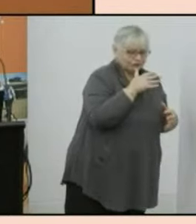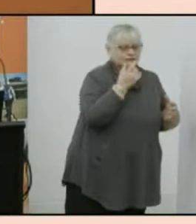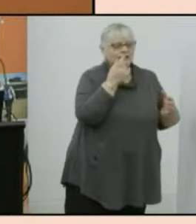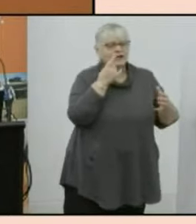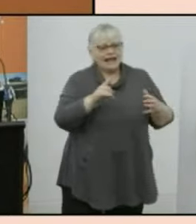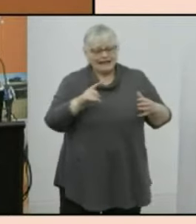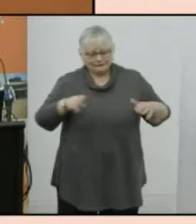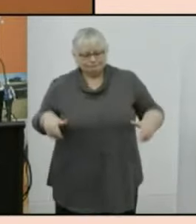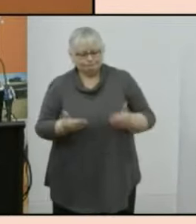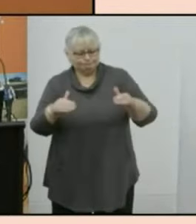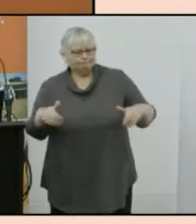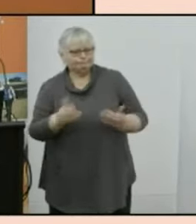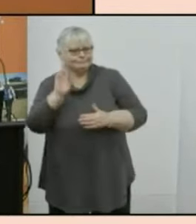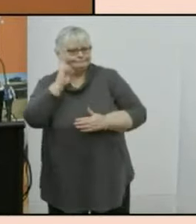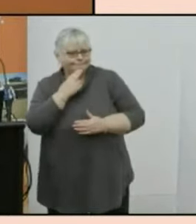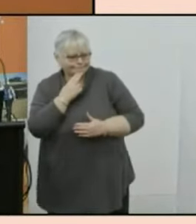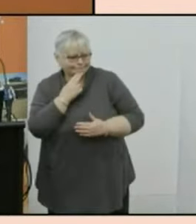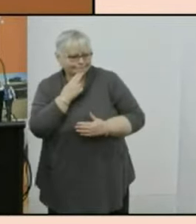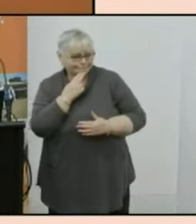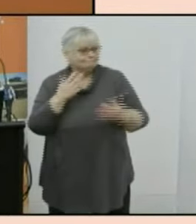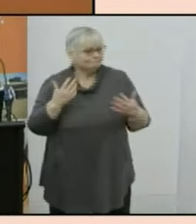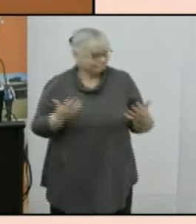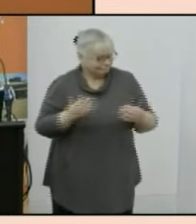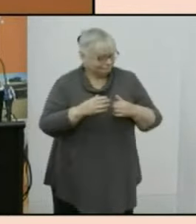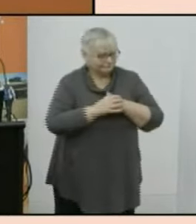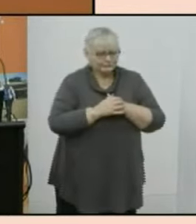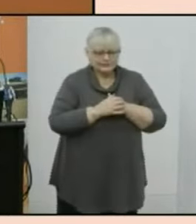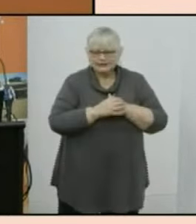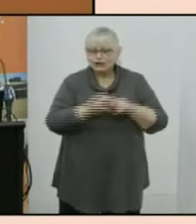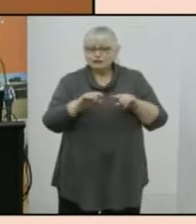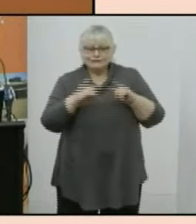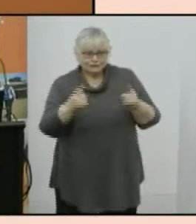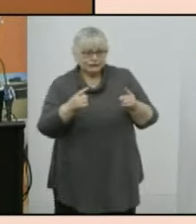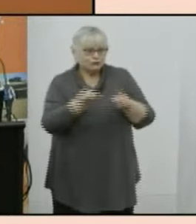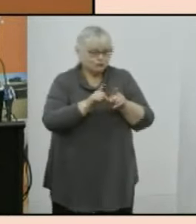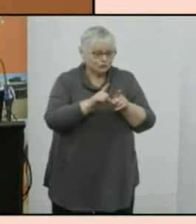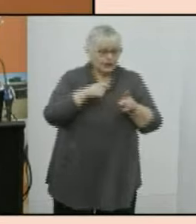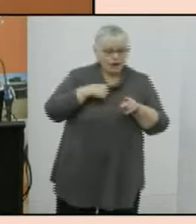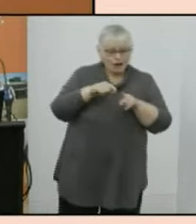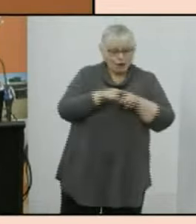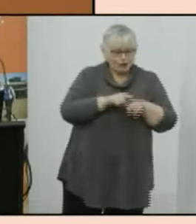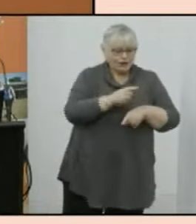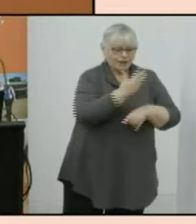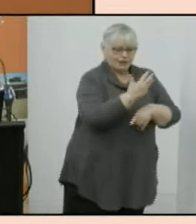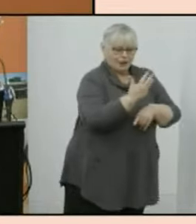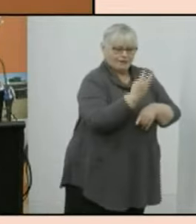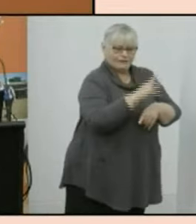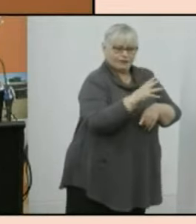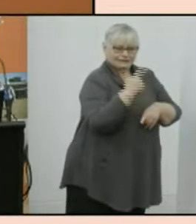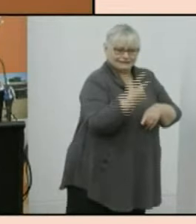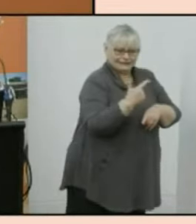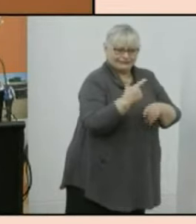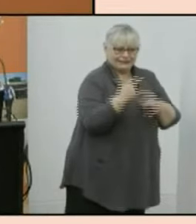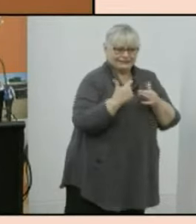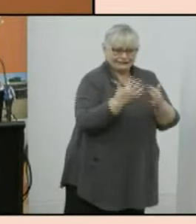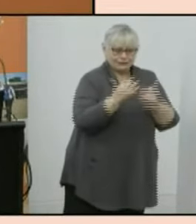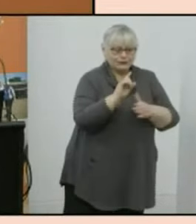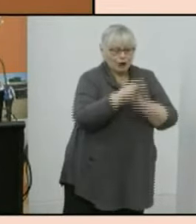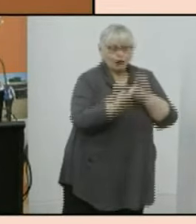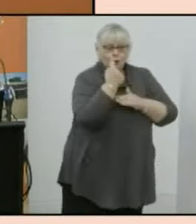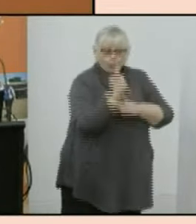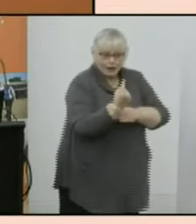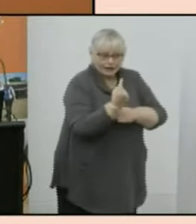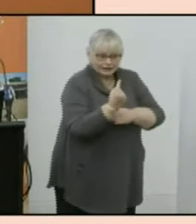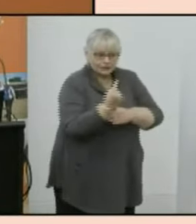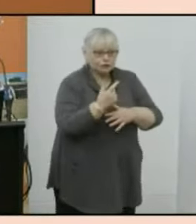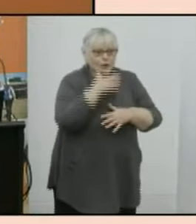unborn children on a different note i also learned that the 1947 census was the only australian census